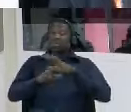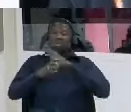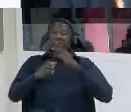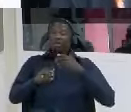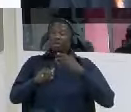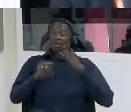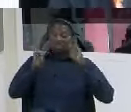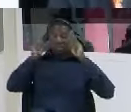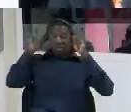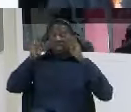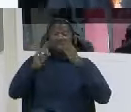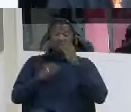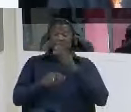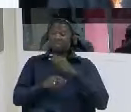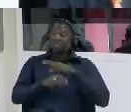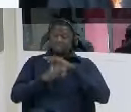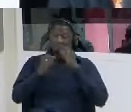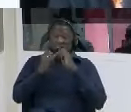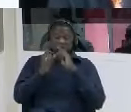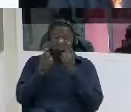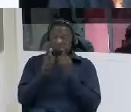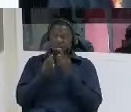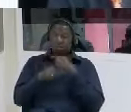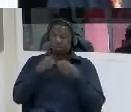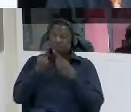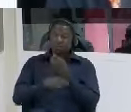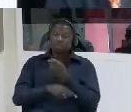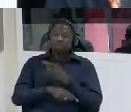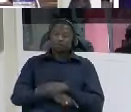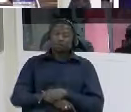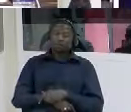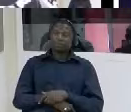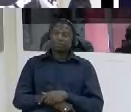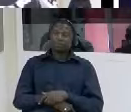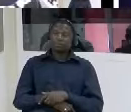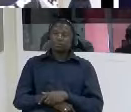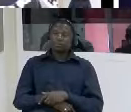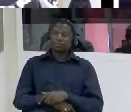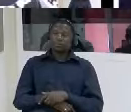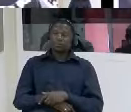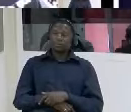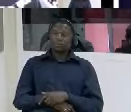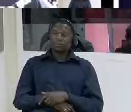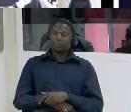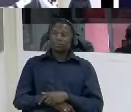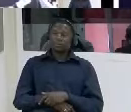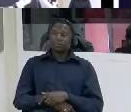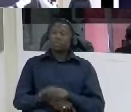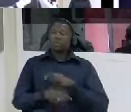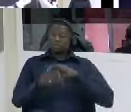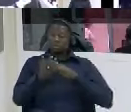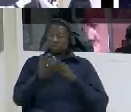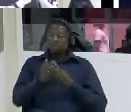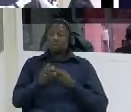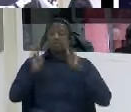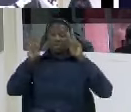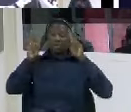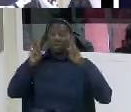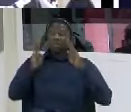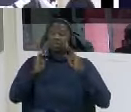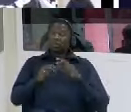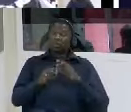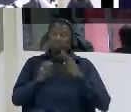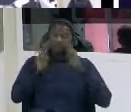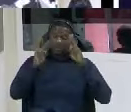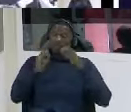okay um can you tell us who this big man or boss was that is yeah so give order for me to be released or not